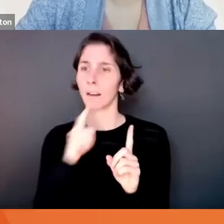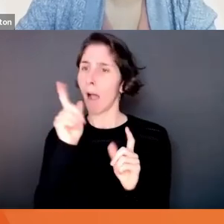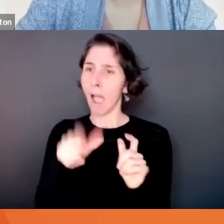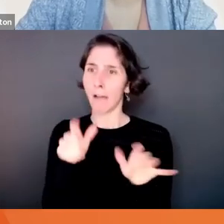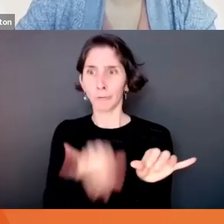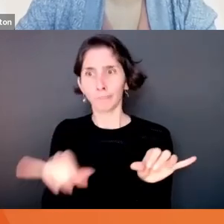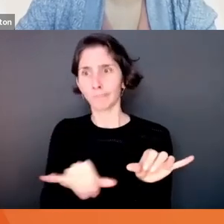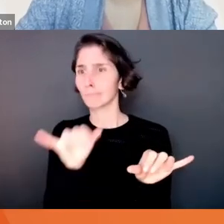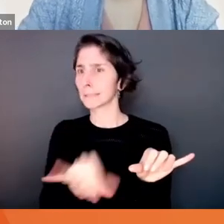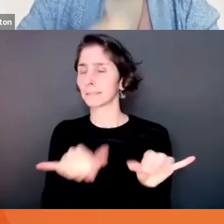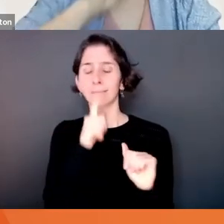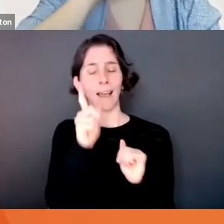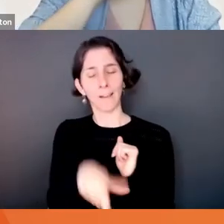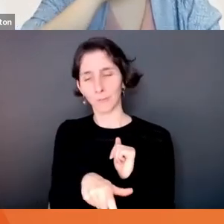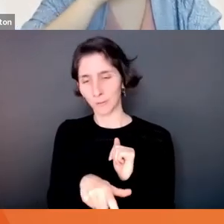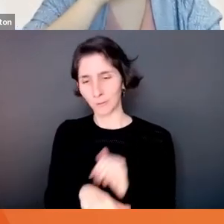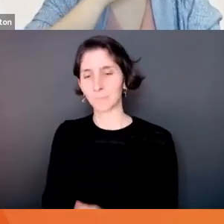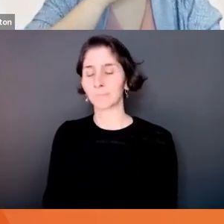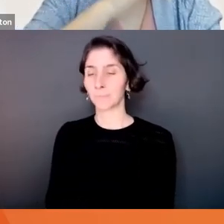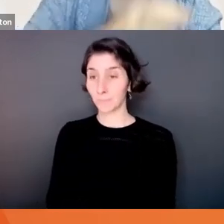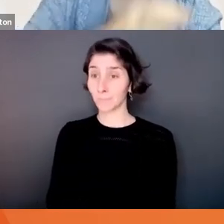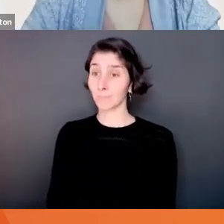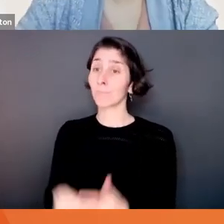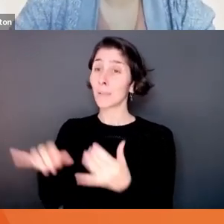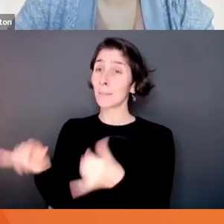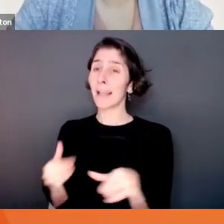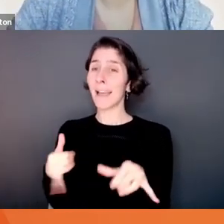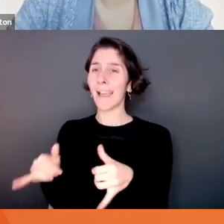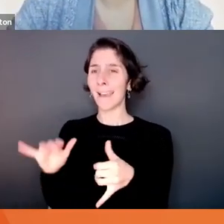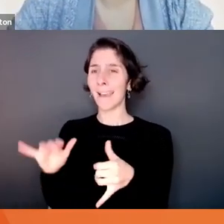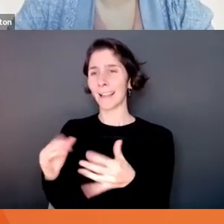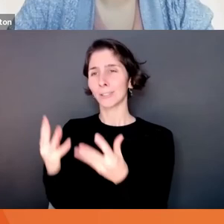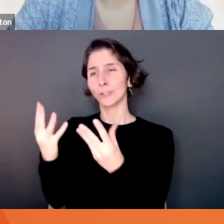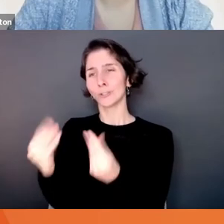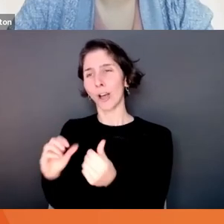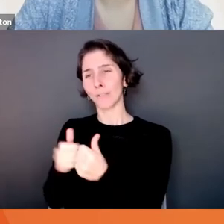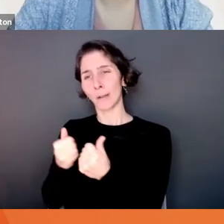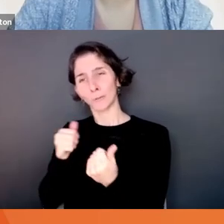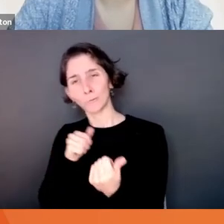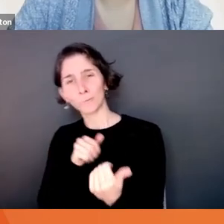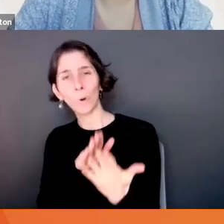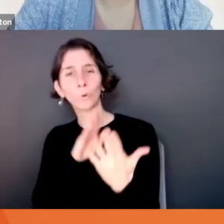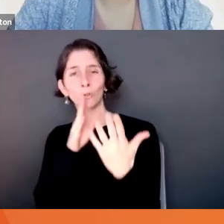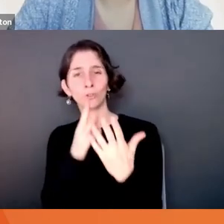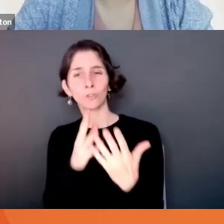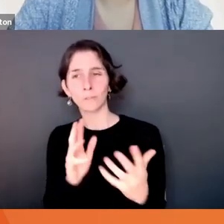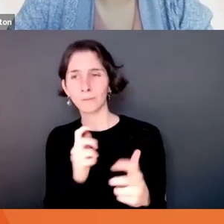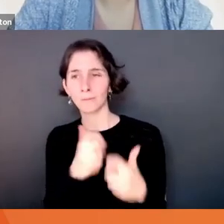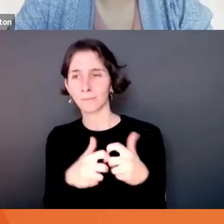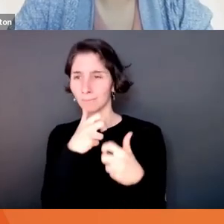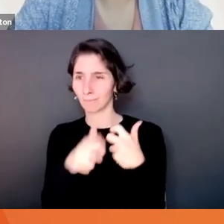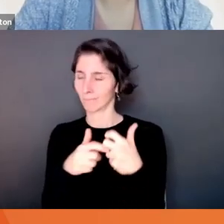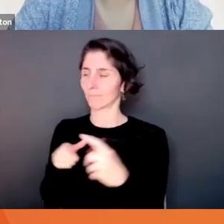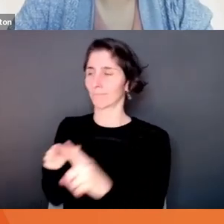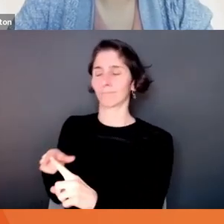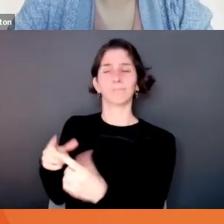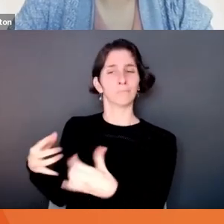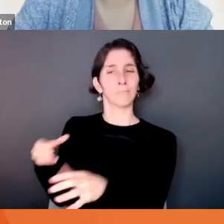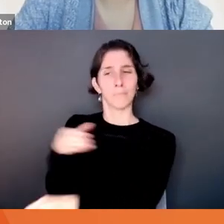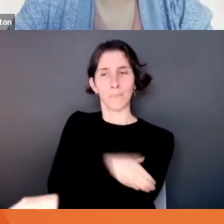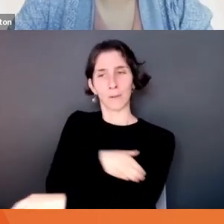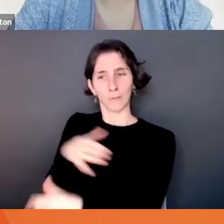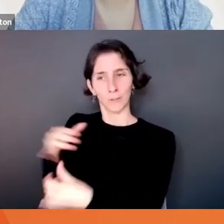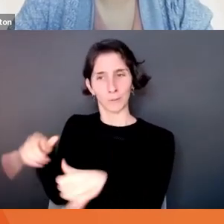so I think play is a sort of a soft way into some of these difficult challenges that we face. It's a really powerful tool. And